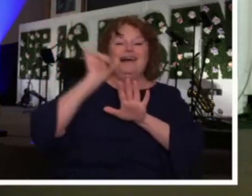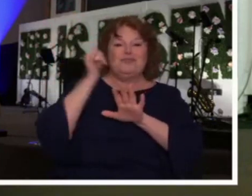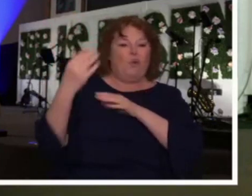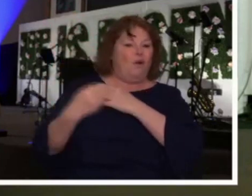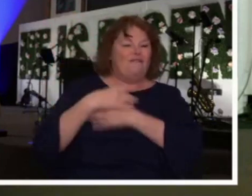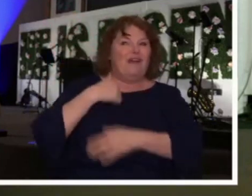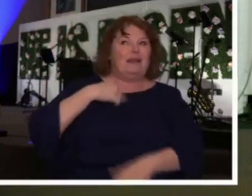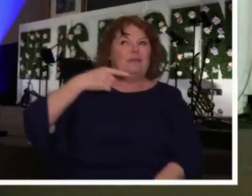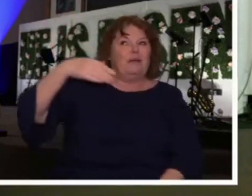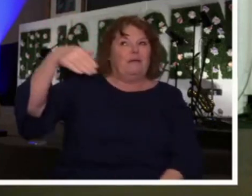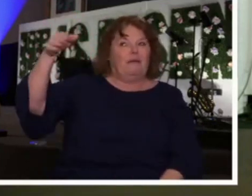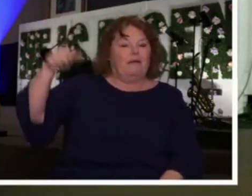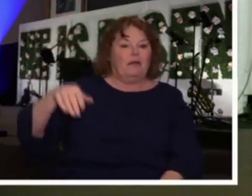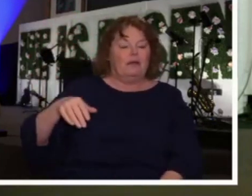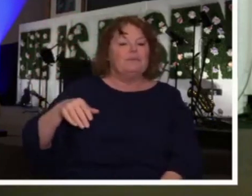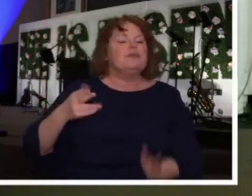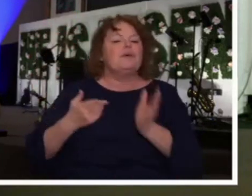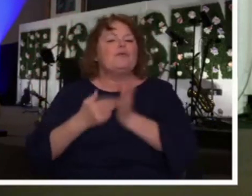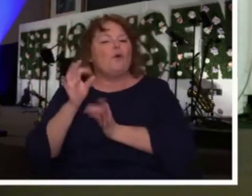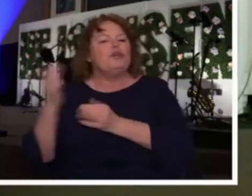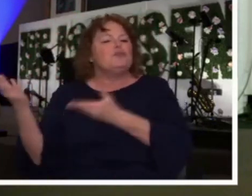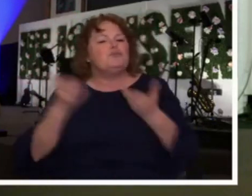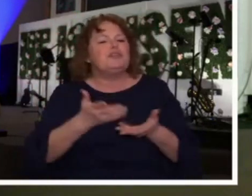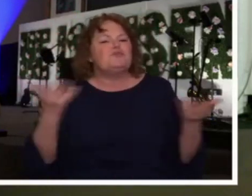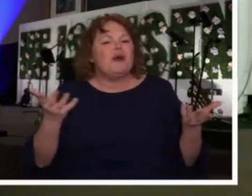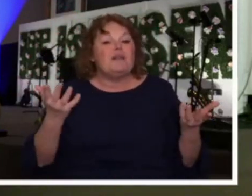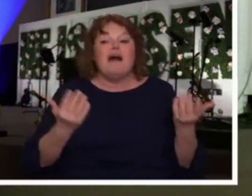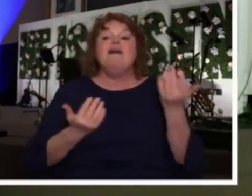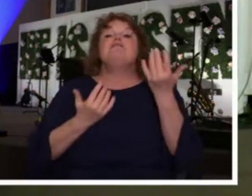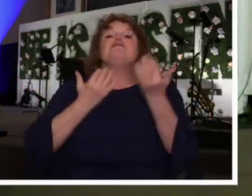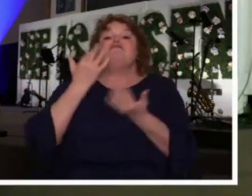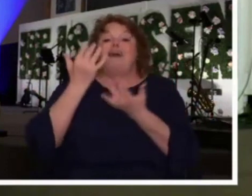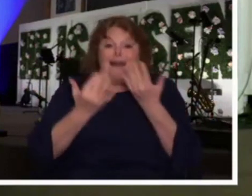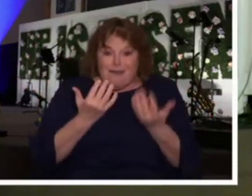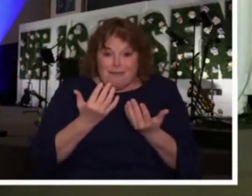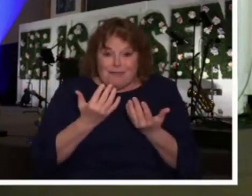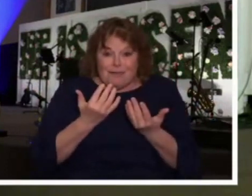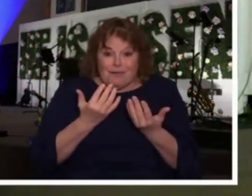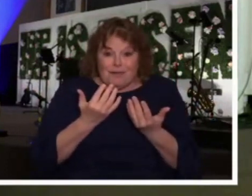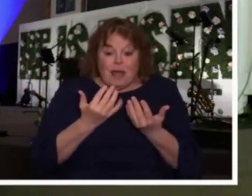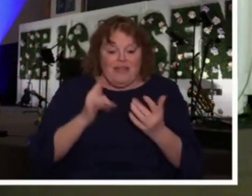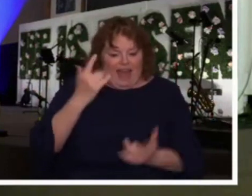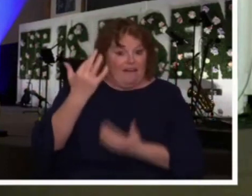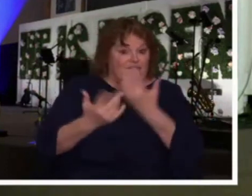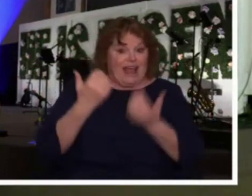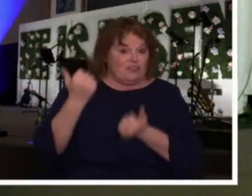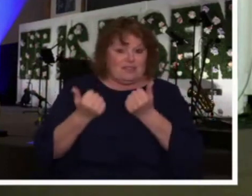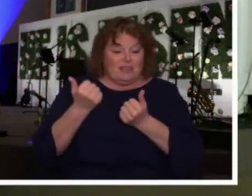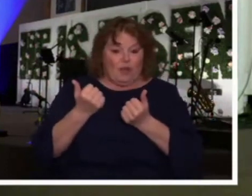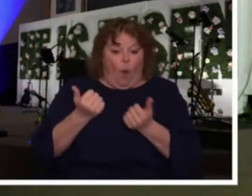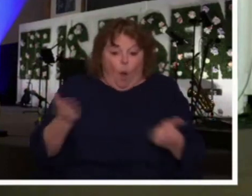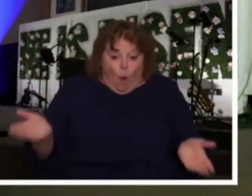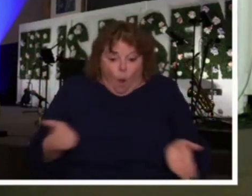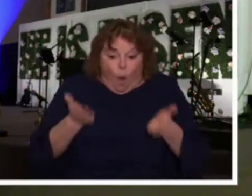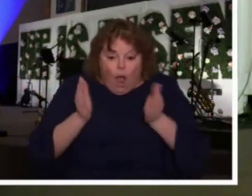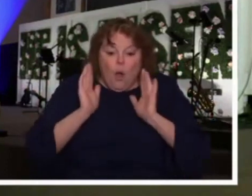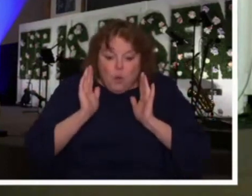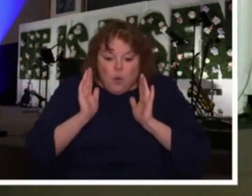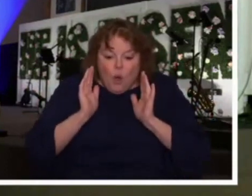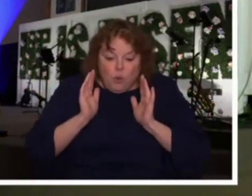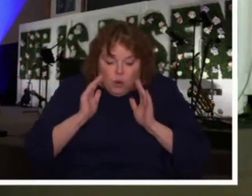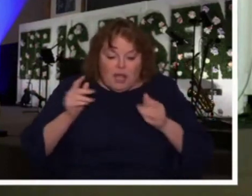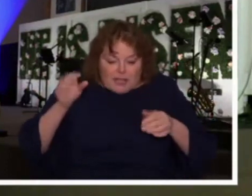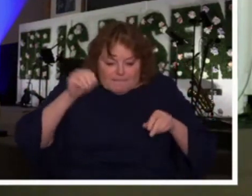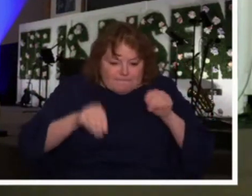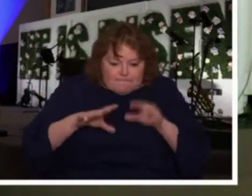The Spirit comes with fire that is either fanned into flame so that He has the freedom to accomplish